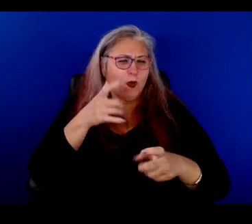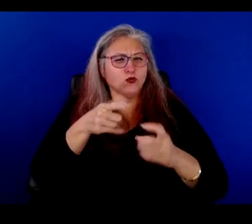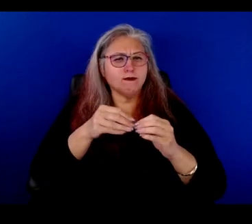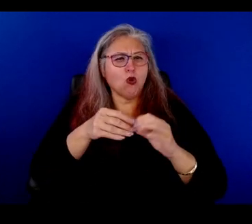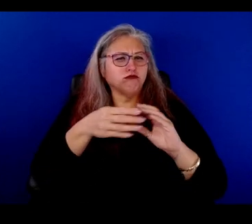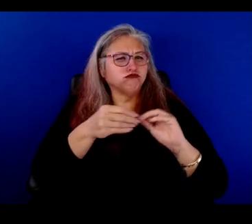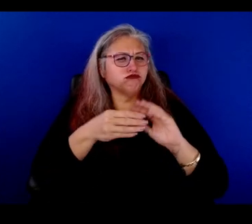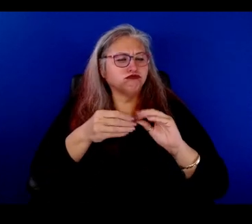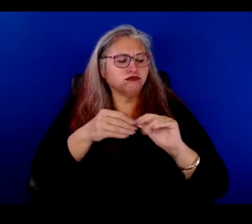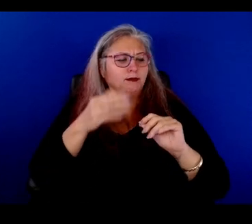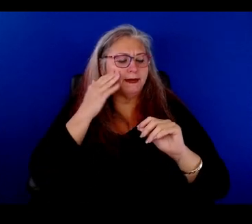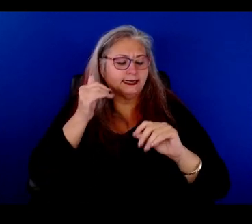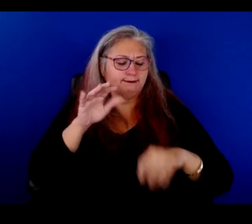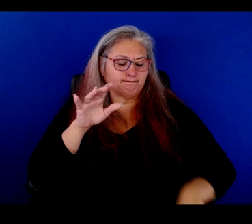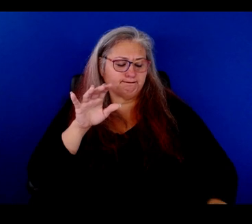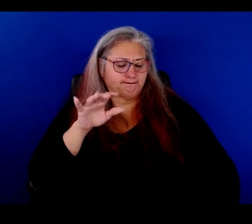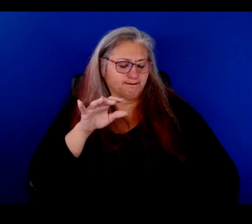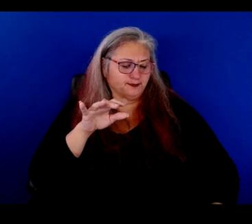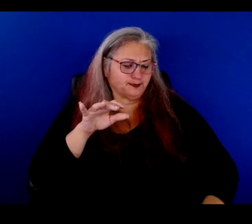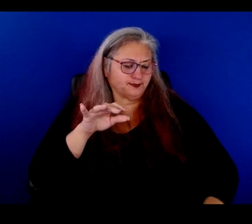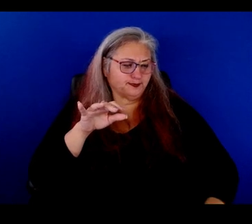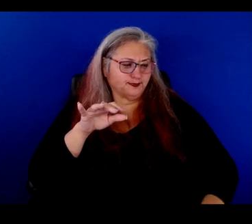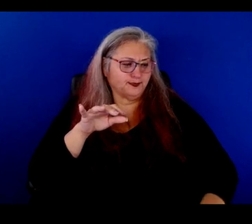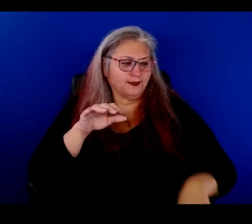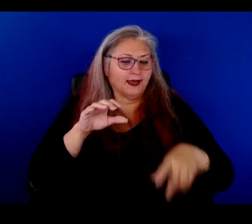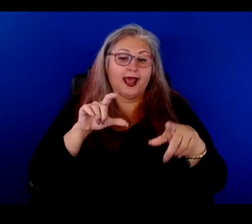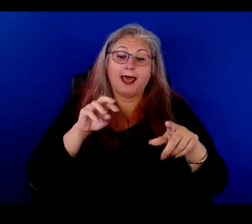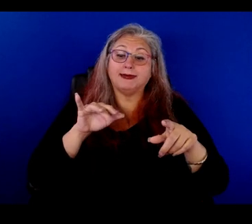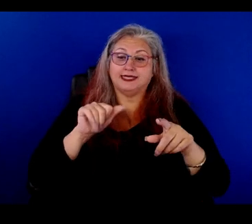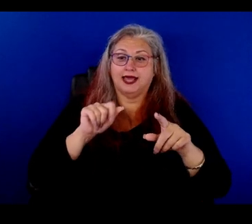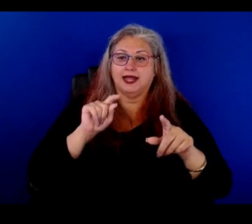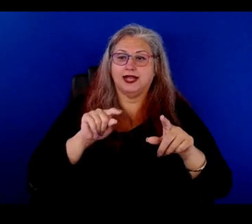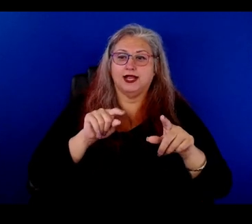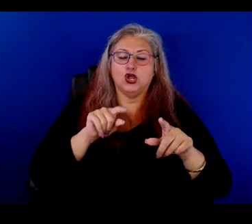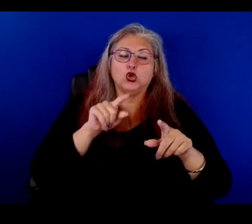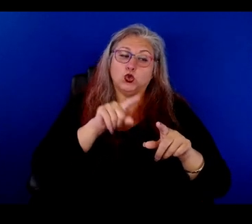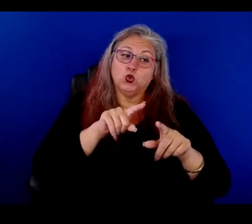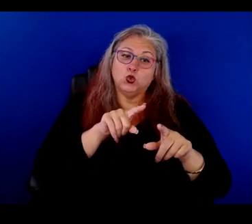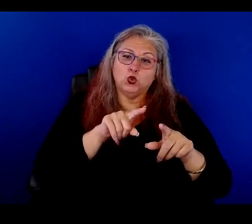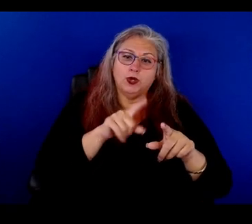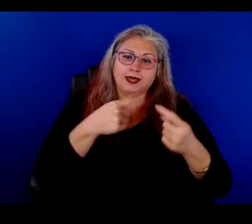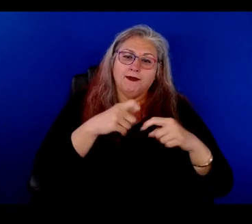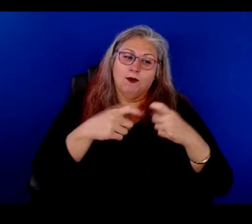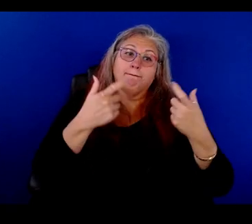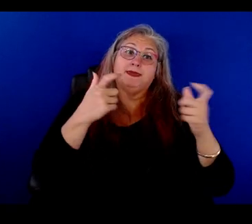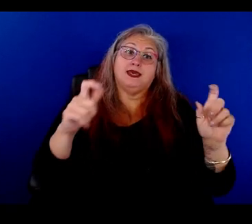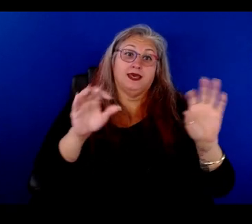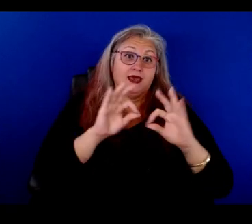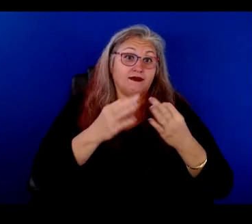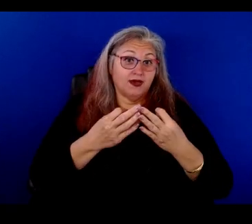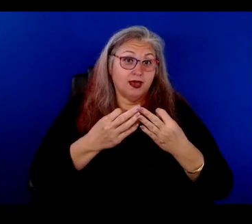about this too, because, um, Clemencia, um, you are also, you come from a large family,